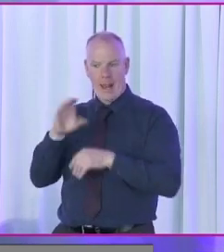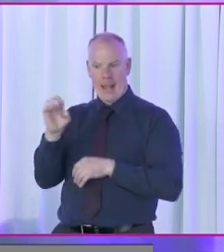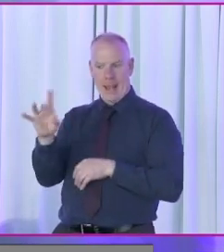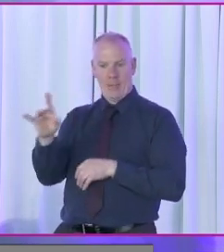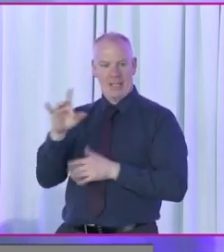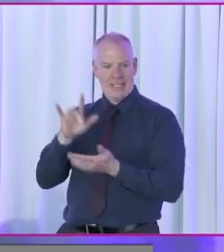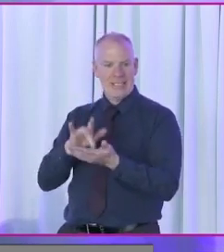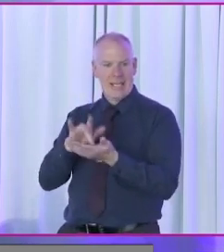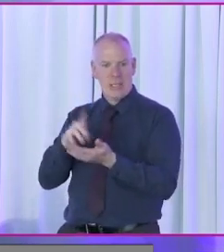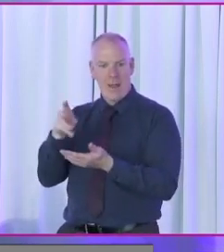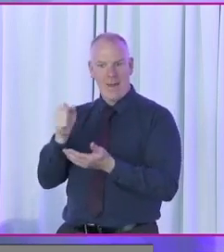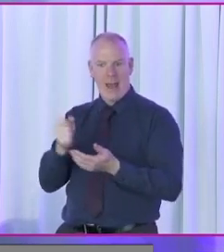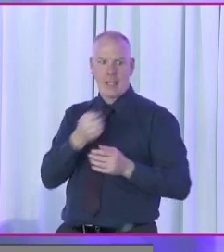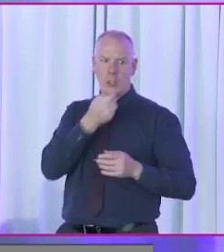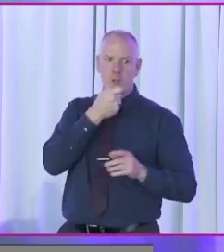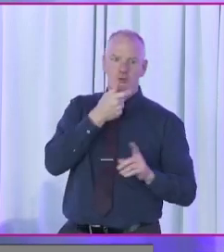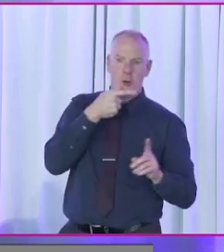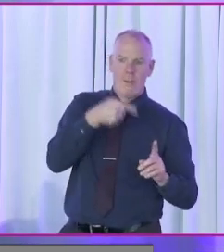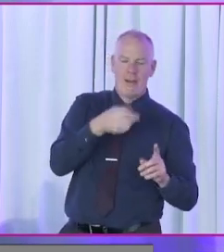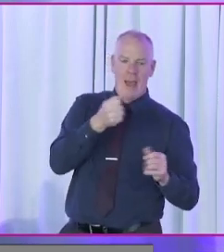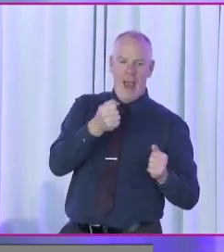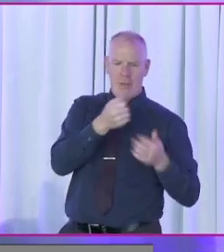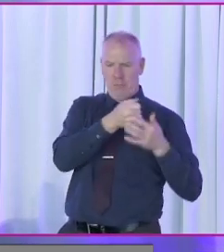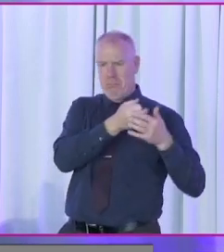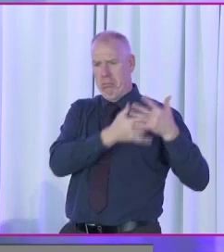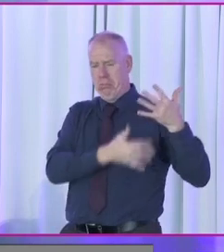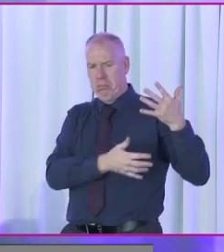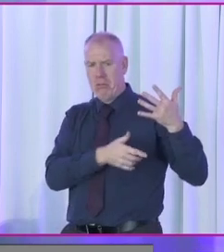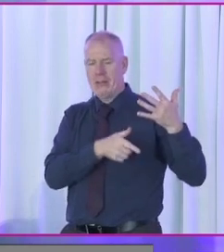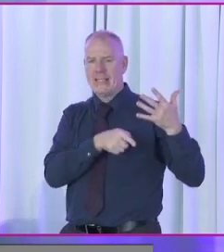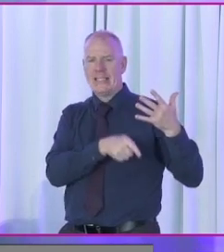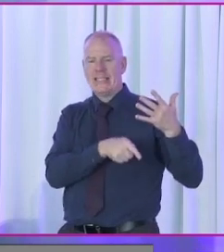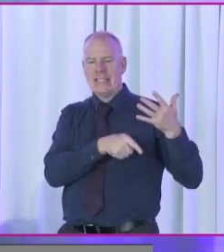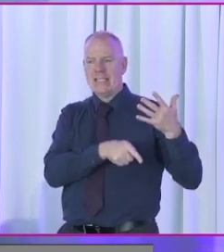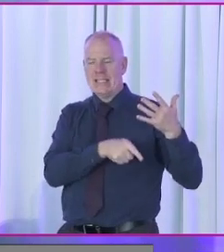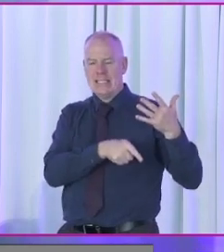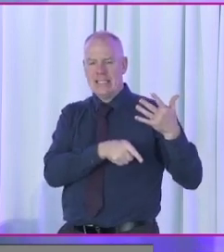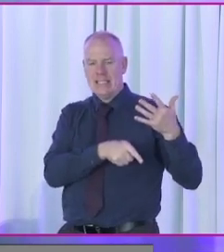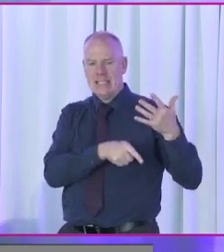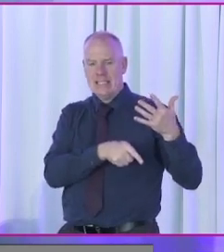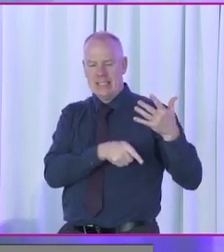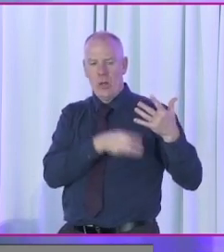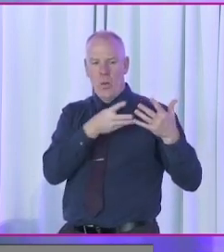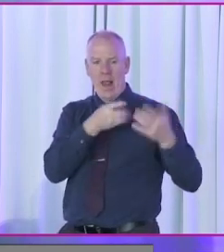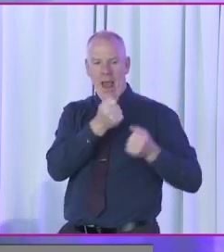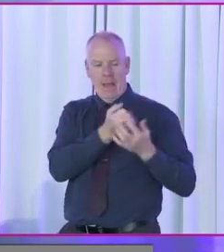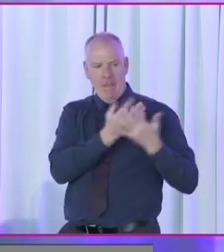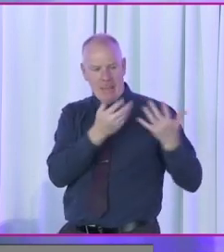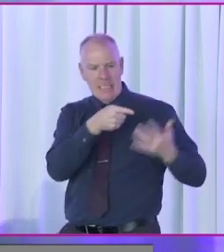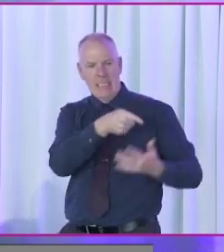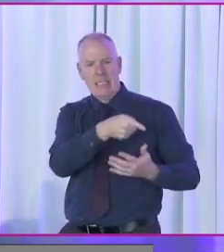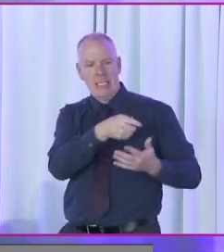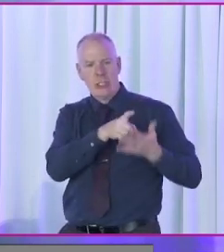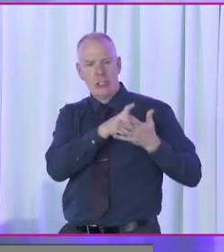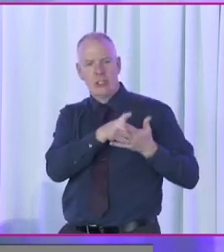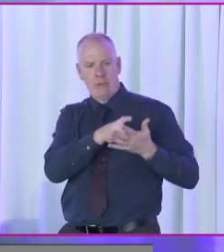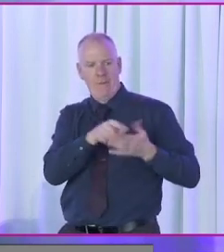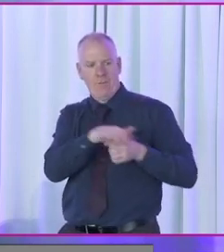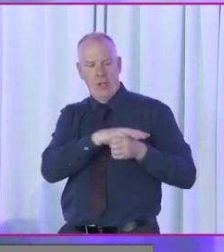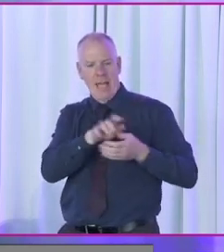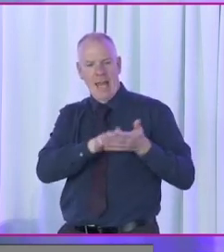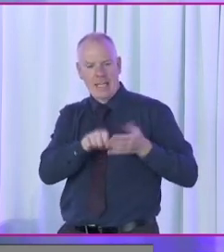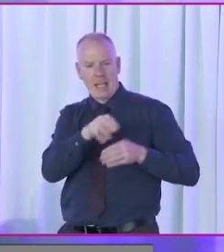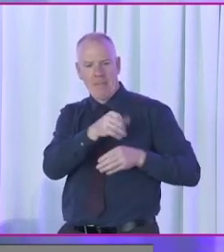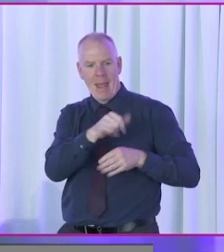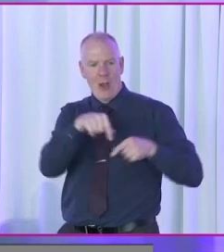And it looks like the people of Dublin might have a plebiscite in which they get to decide whether they want to directly elected mayor as